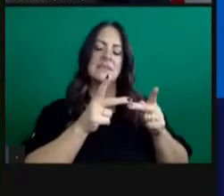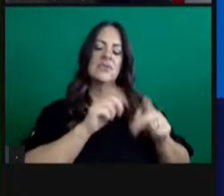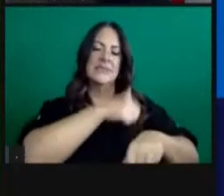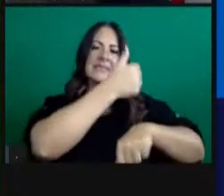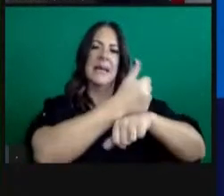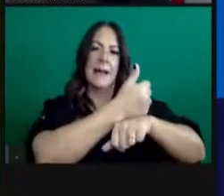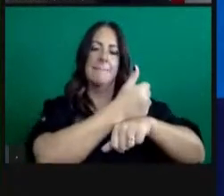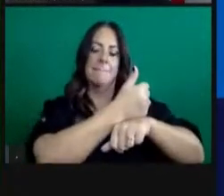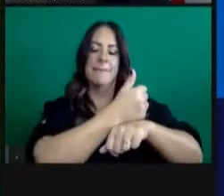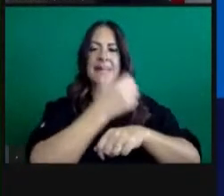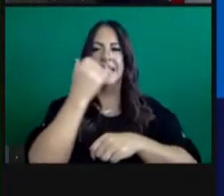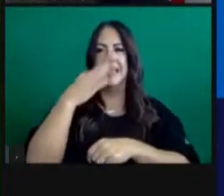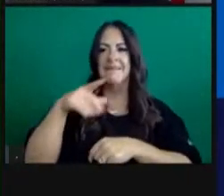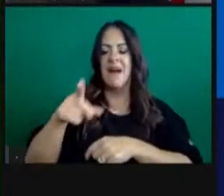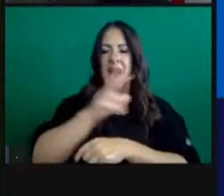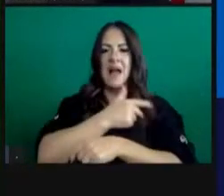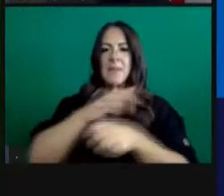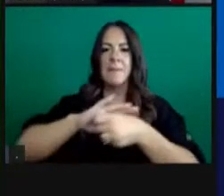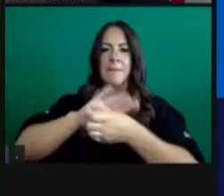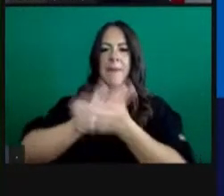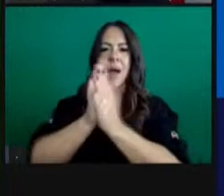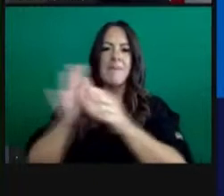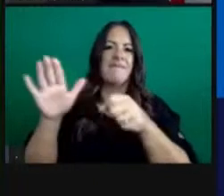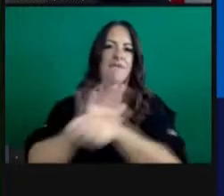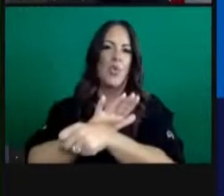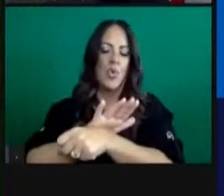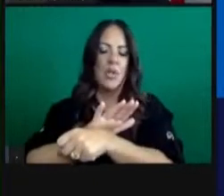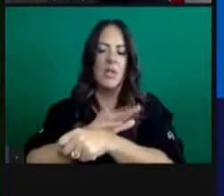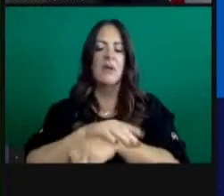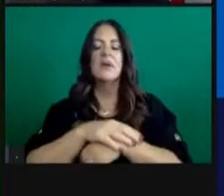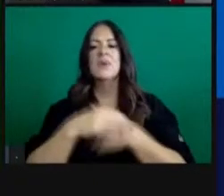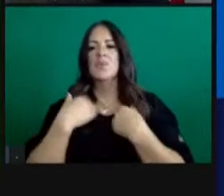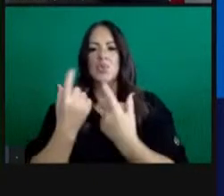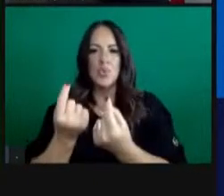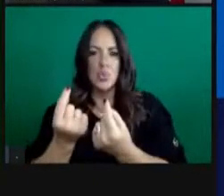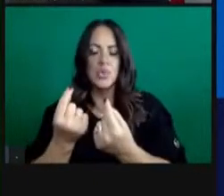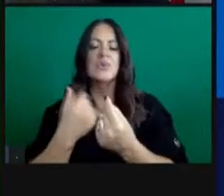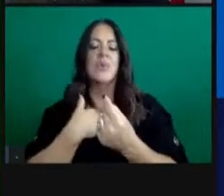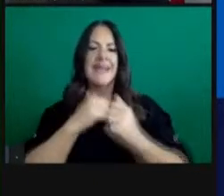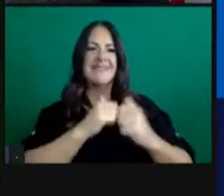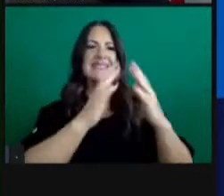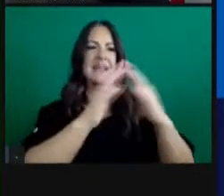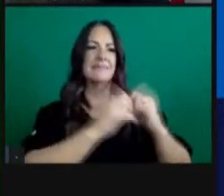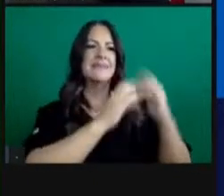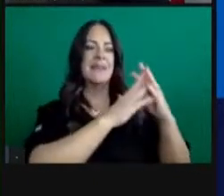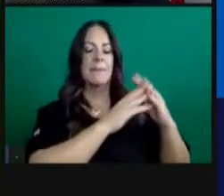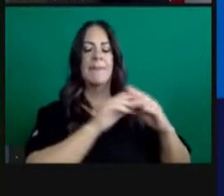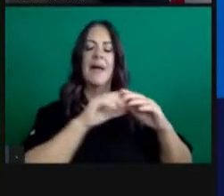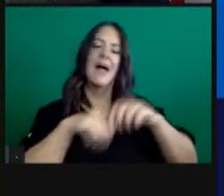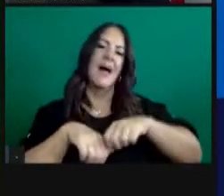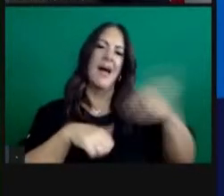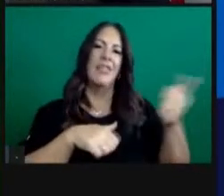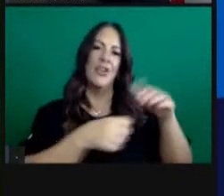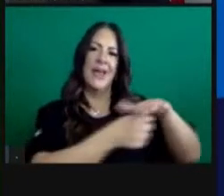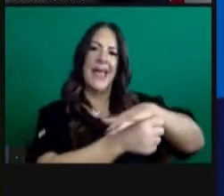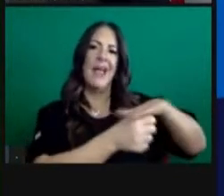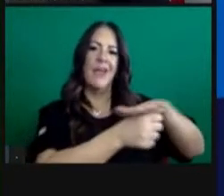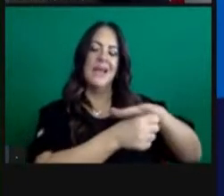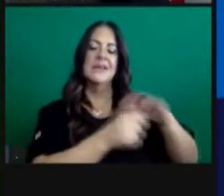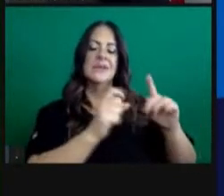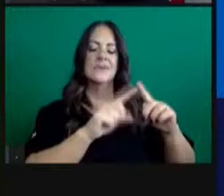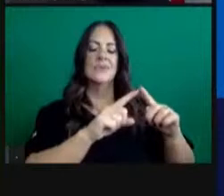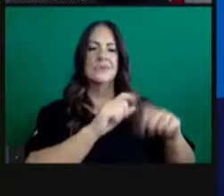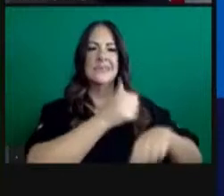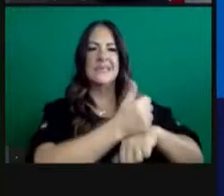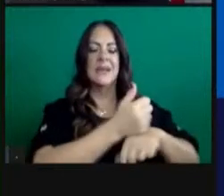best option we have is to continue to work with the assets at the hospitals as long and as much as possible. That's where